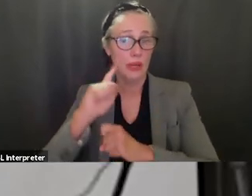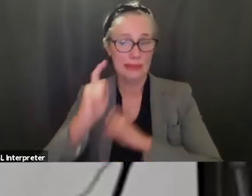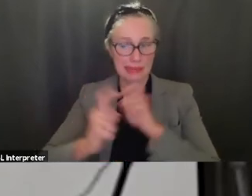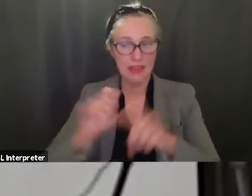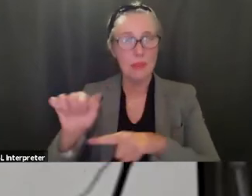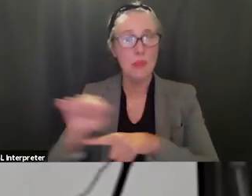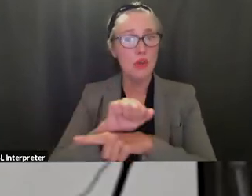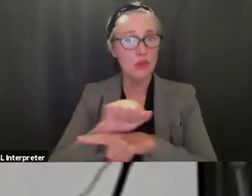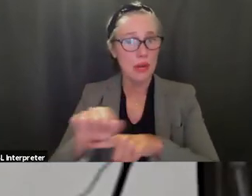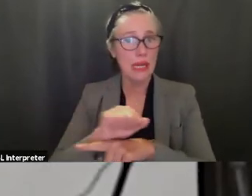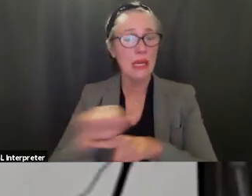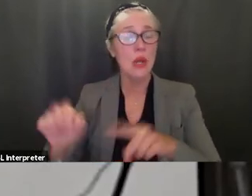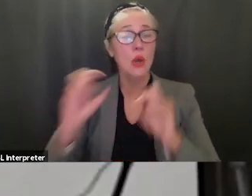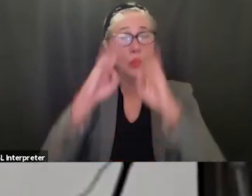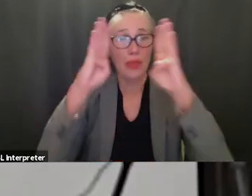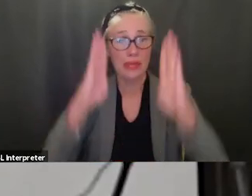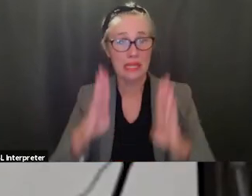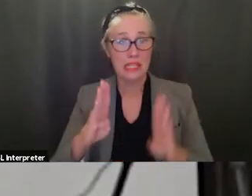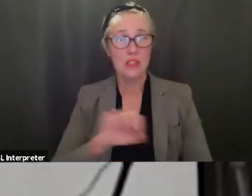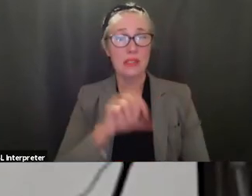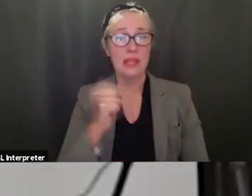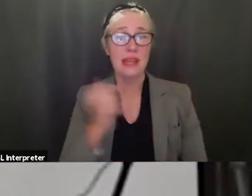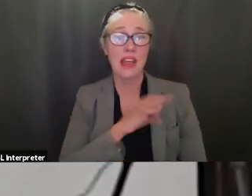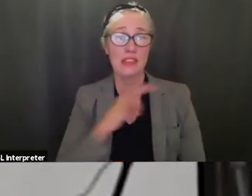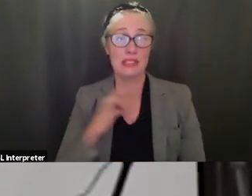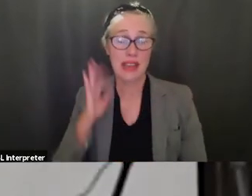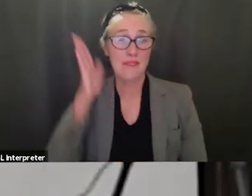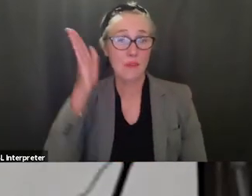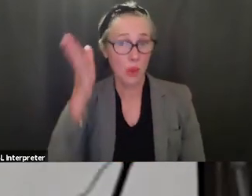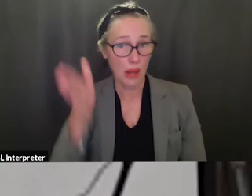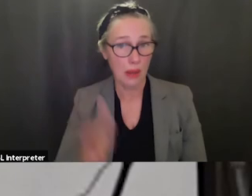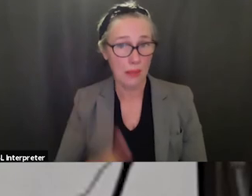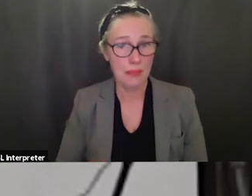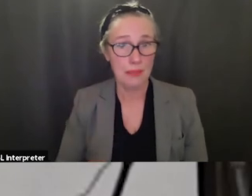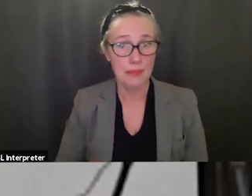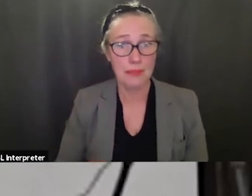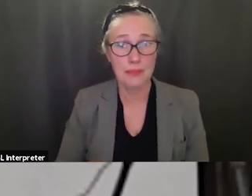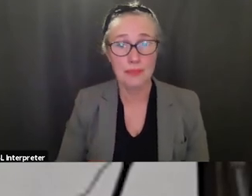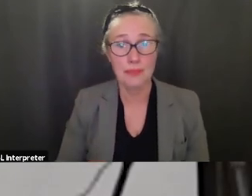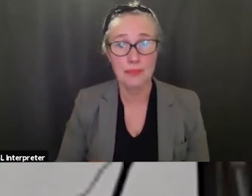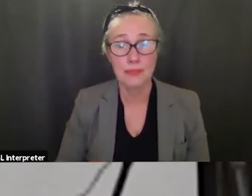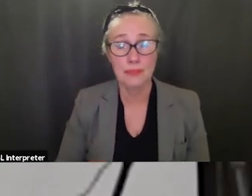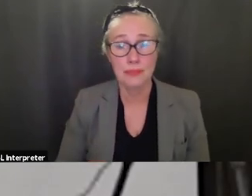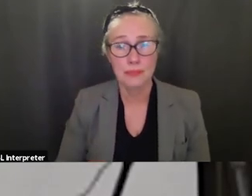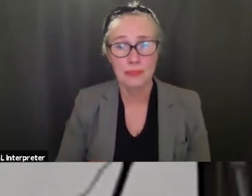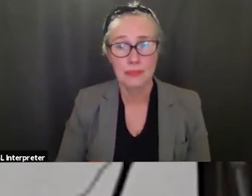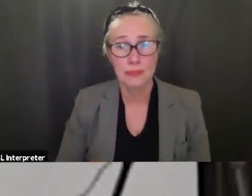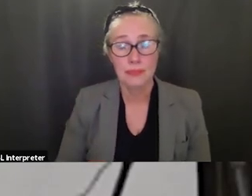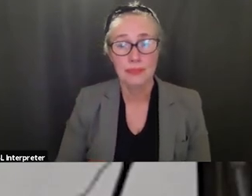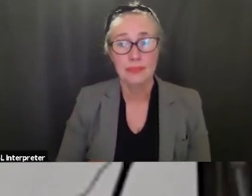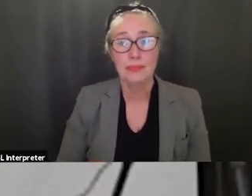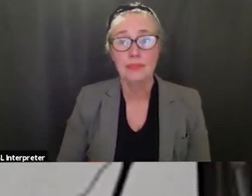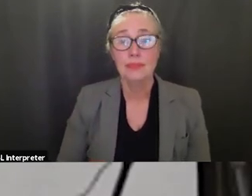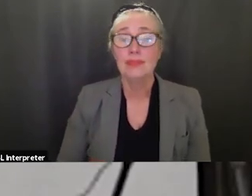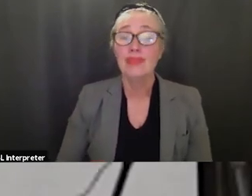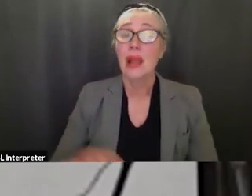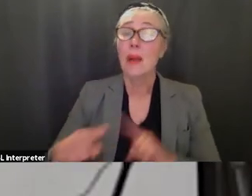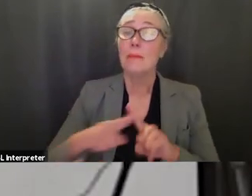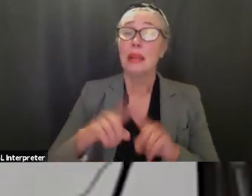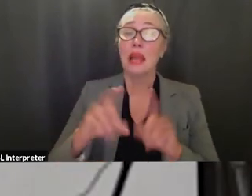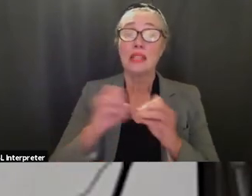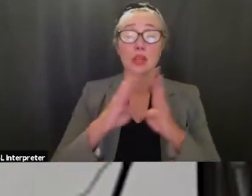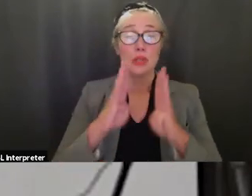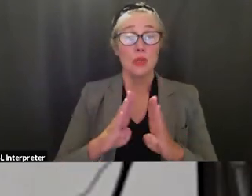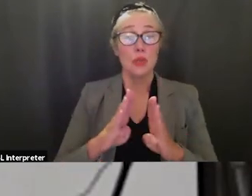teachers and other staff uh in addition to that um we have student services